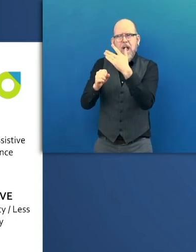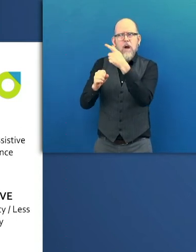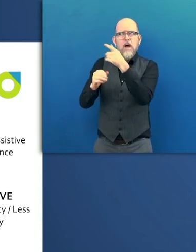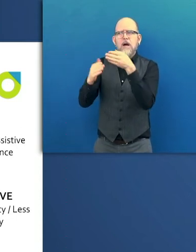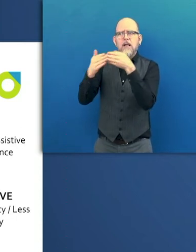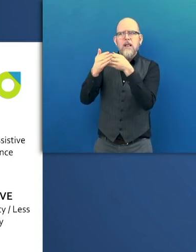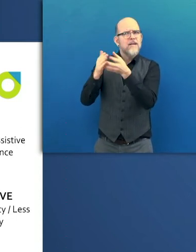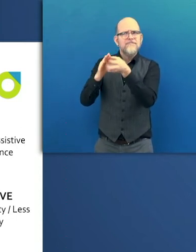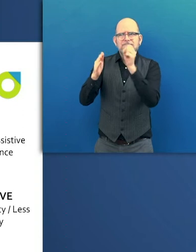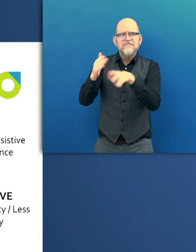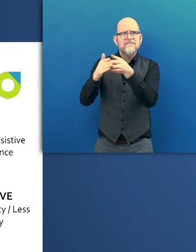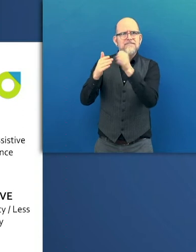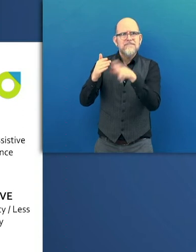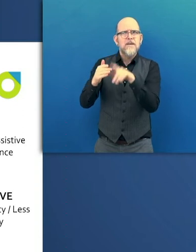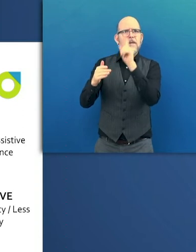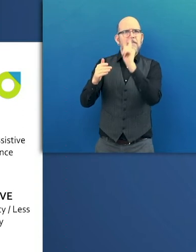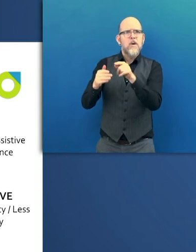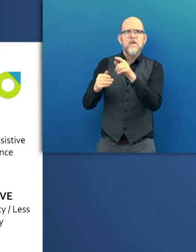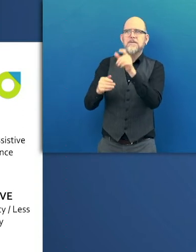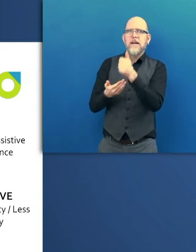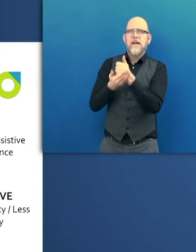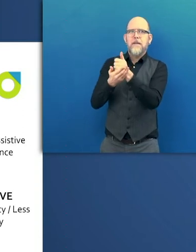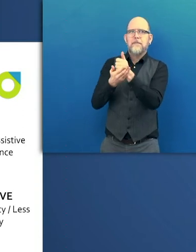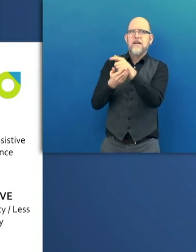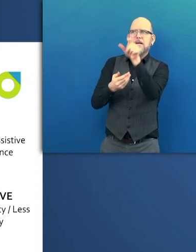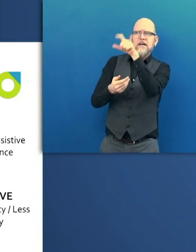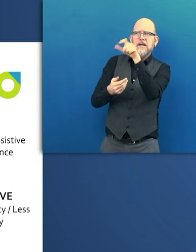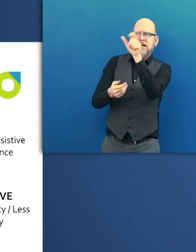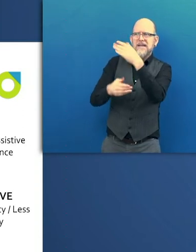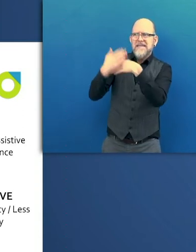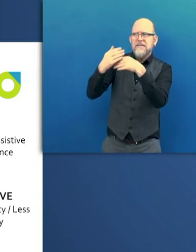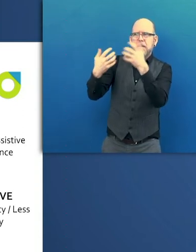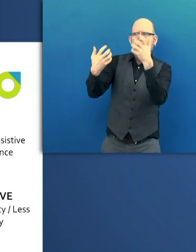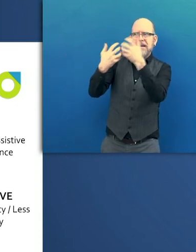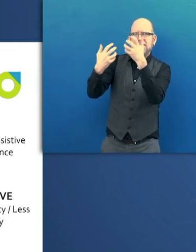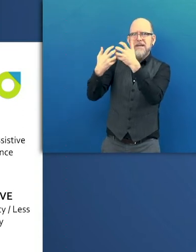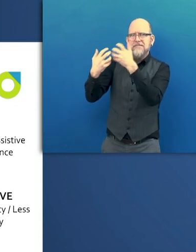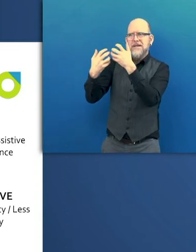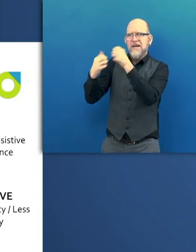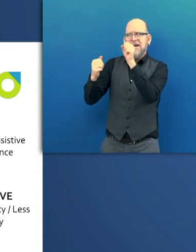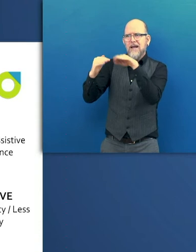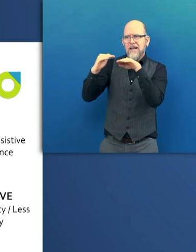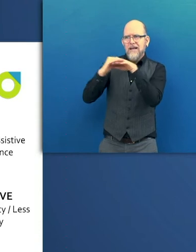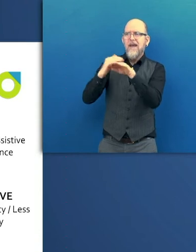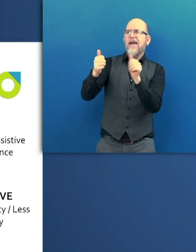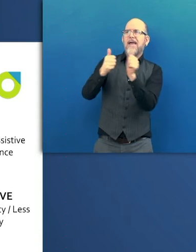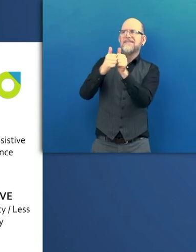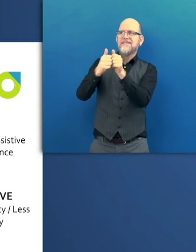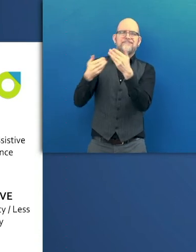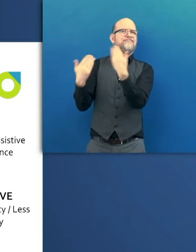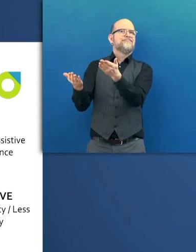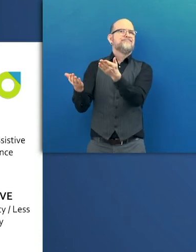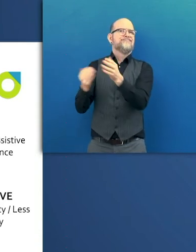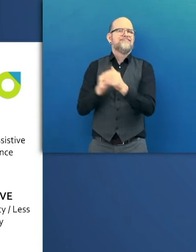barriers for our users, a focus on accessibility also leads to more compatibility with devices and third-party